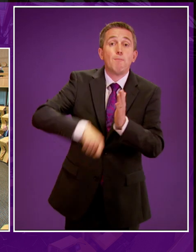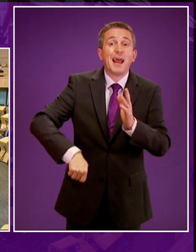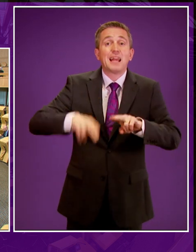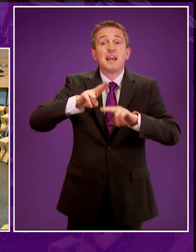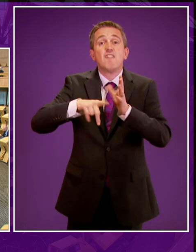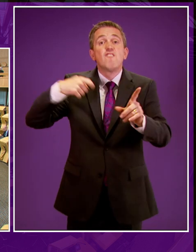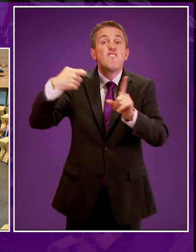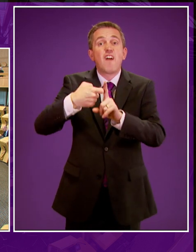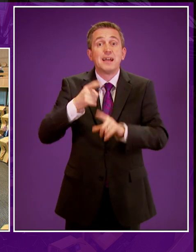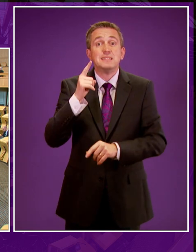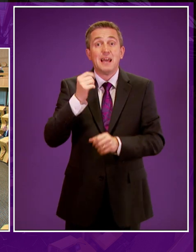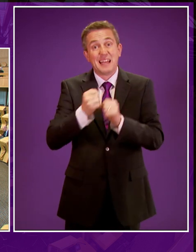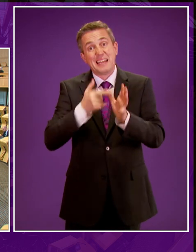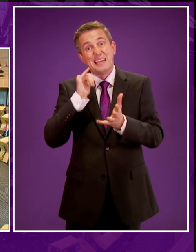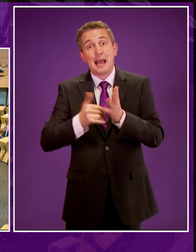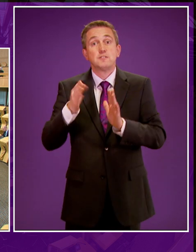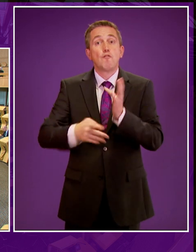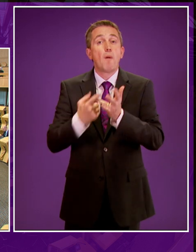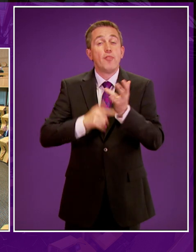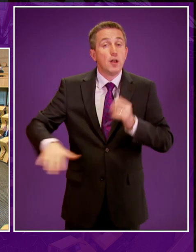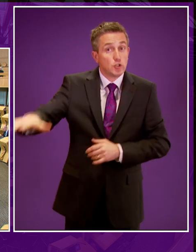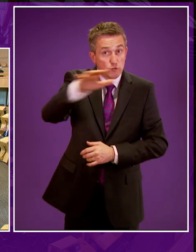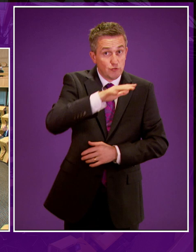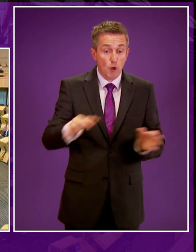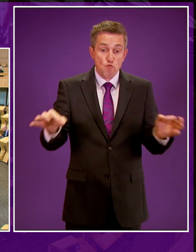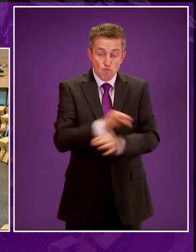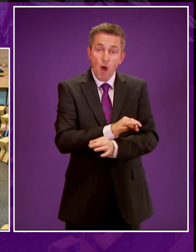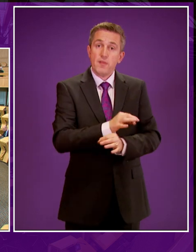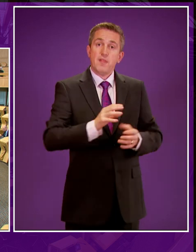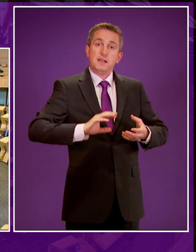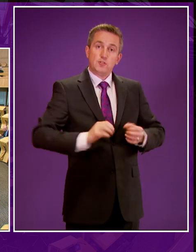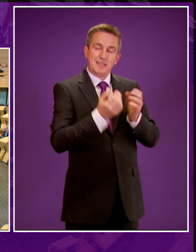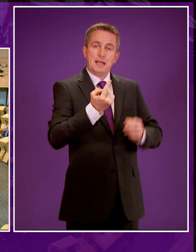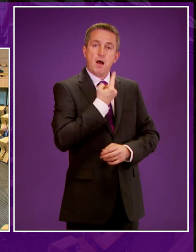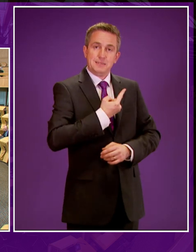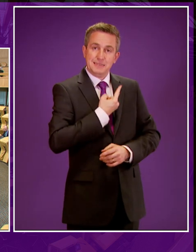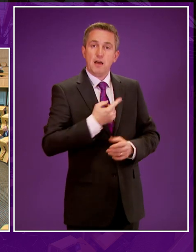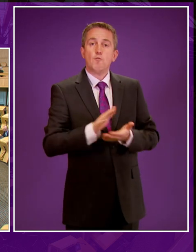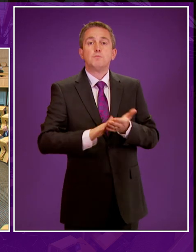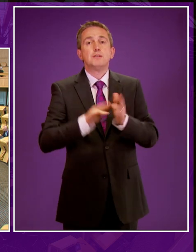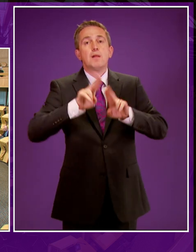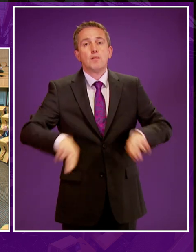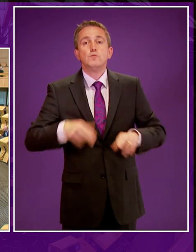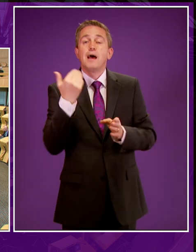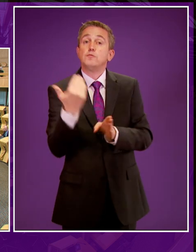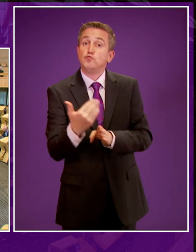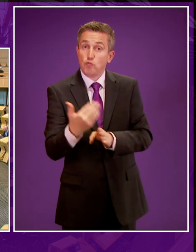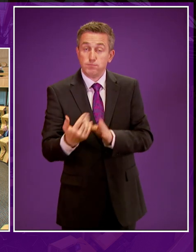gas from other parts of the world rather than doing it here, and we'll be missing out on the economic benefits and jobs that could be provided.